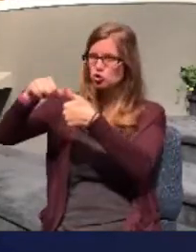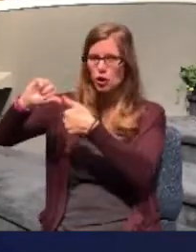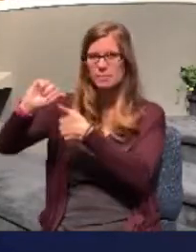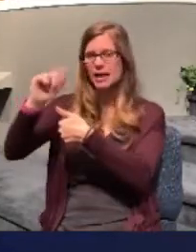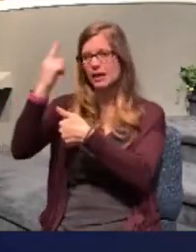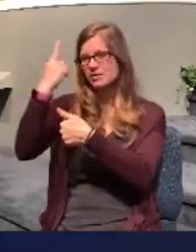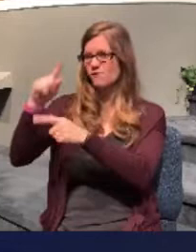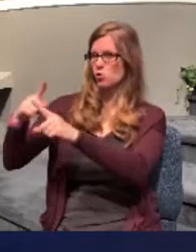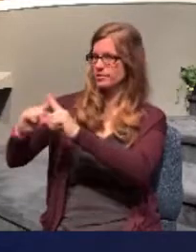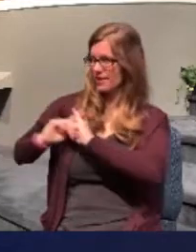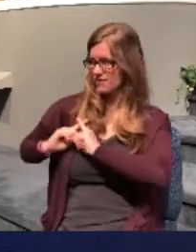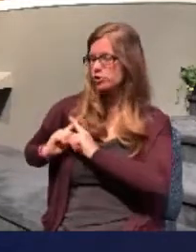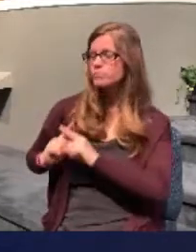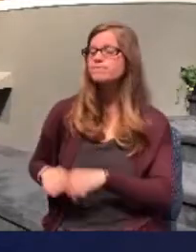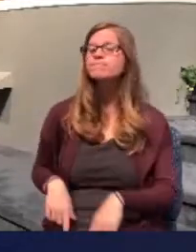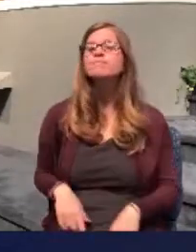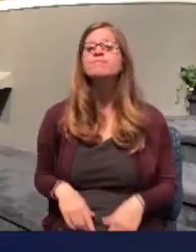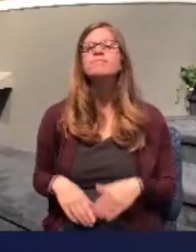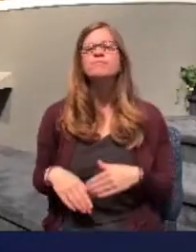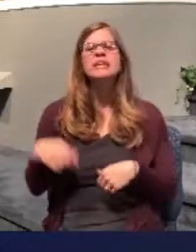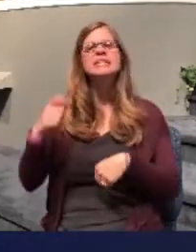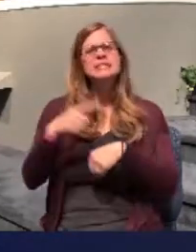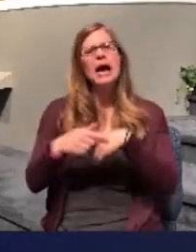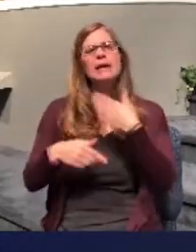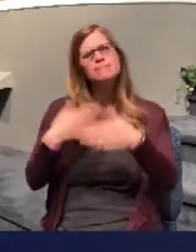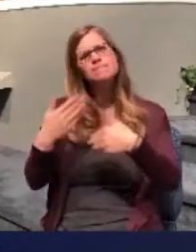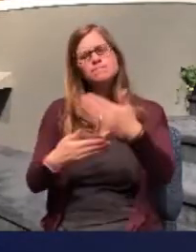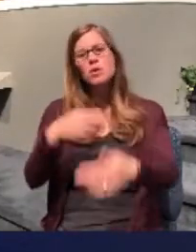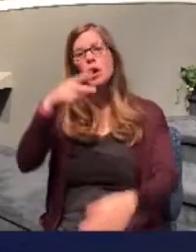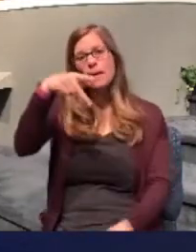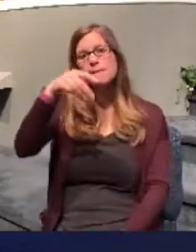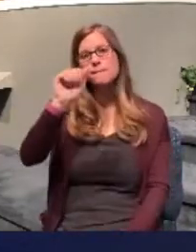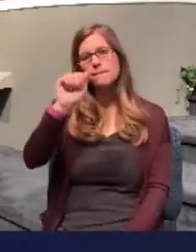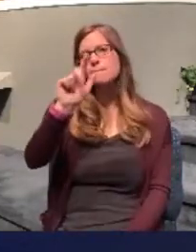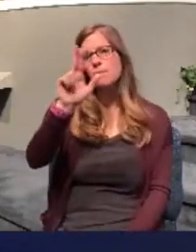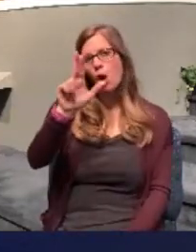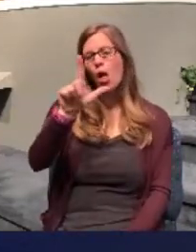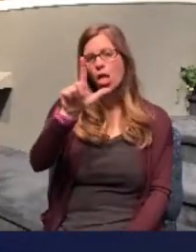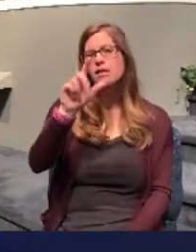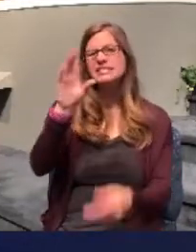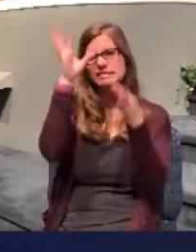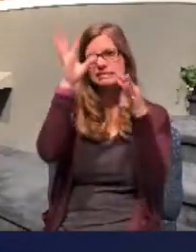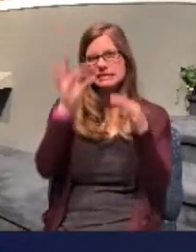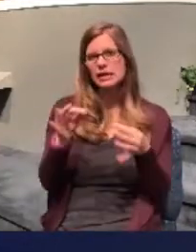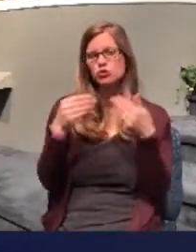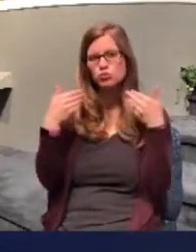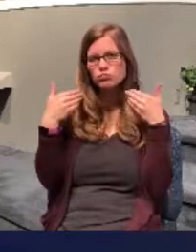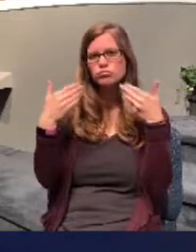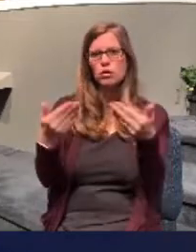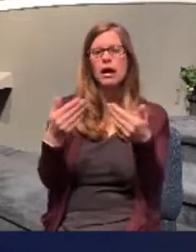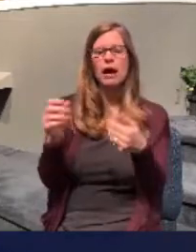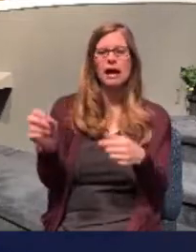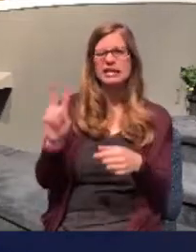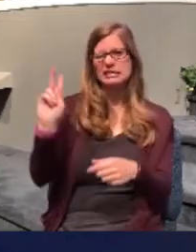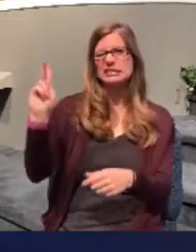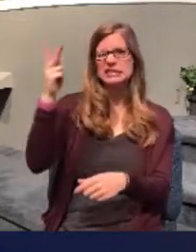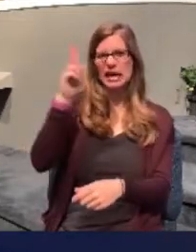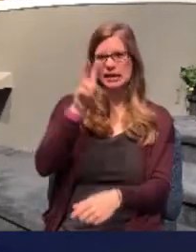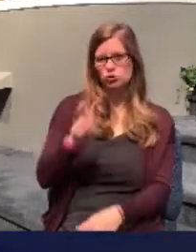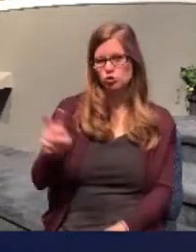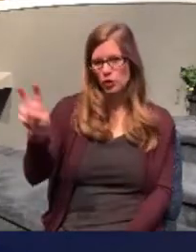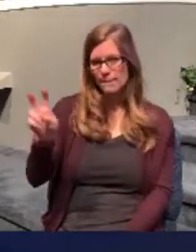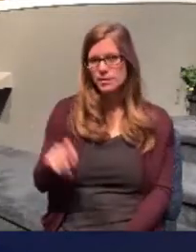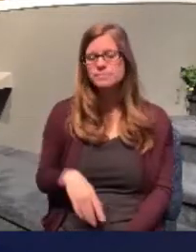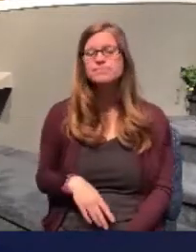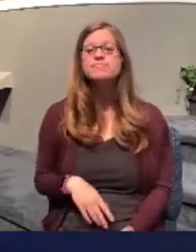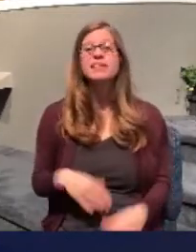lapsed, Paul and Barnabas decide to take another missionary trip. I want you to look now at Acts chapter 15 and